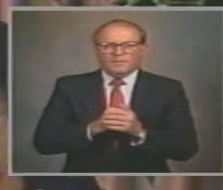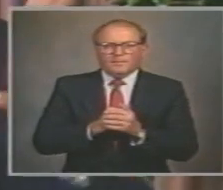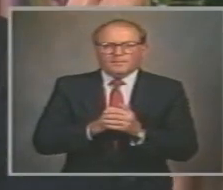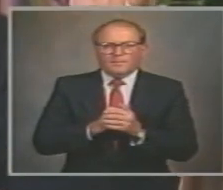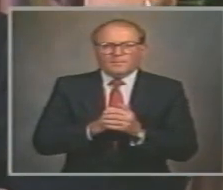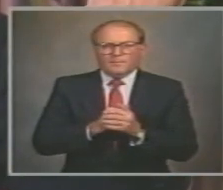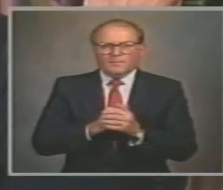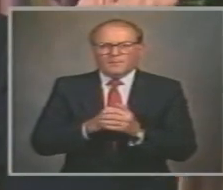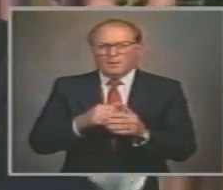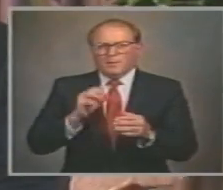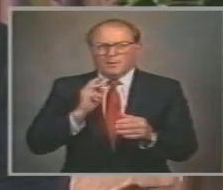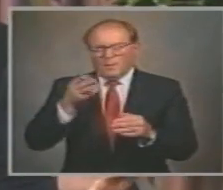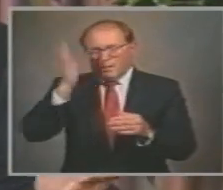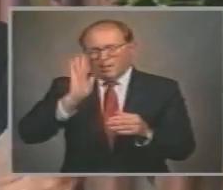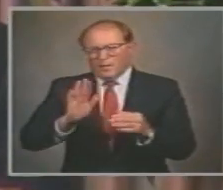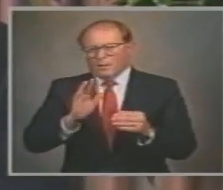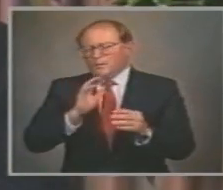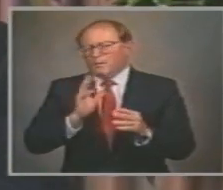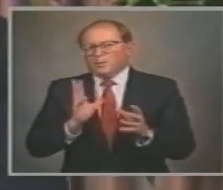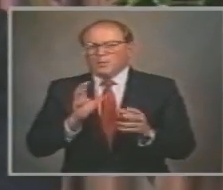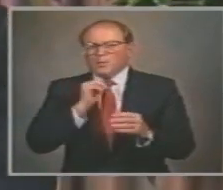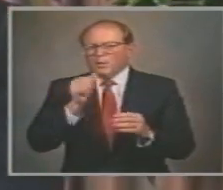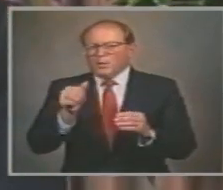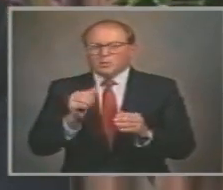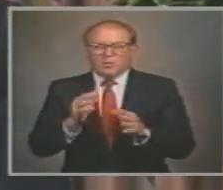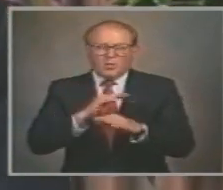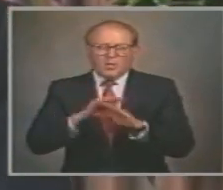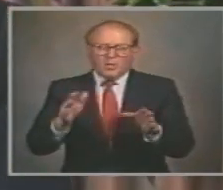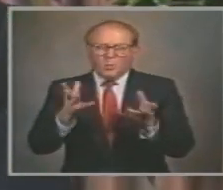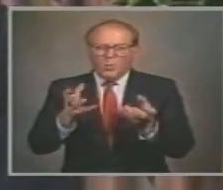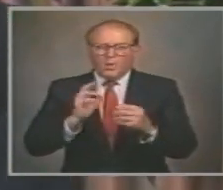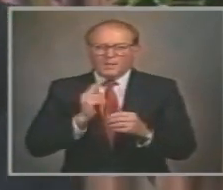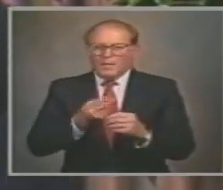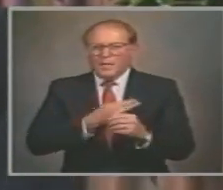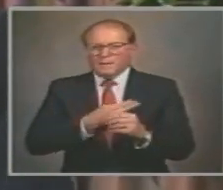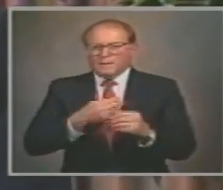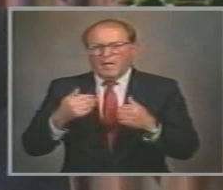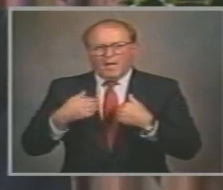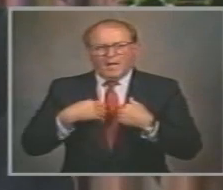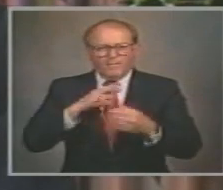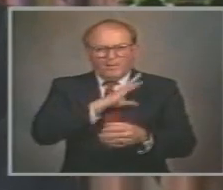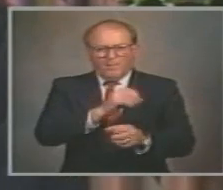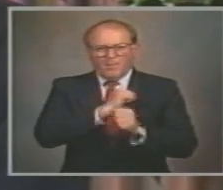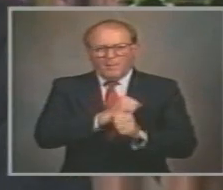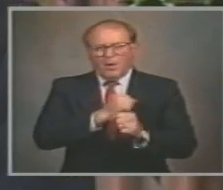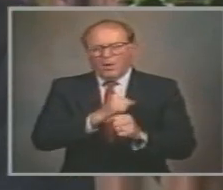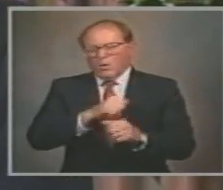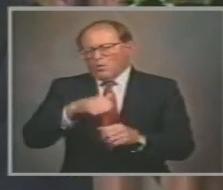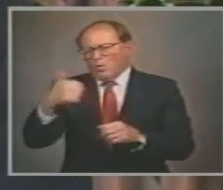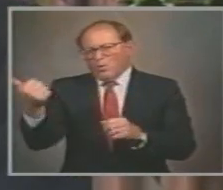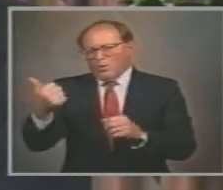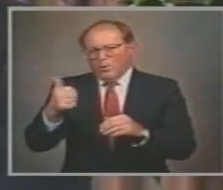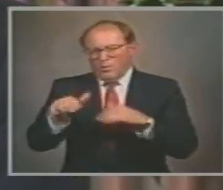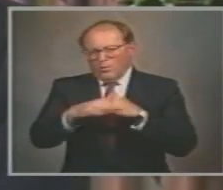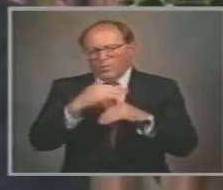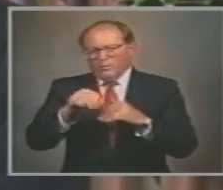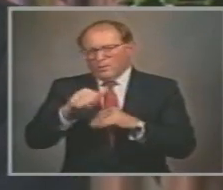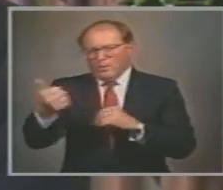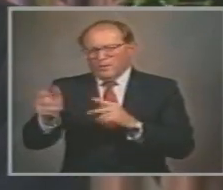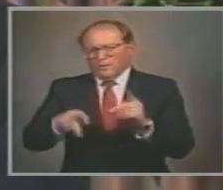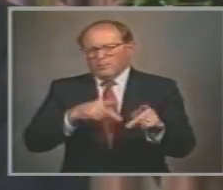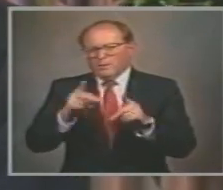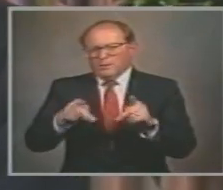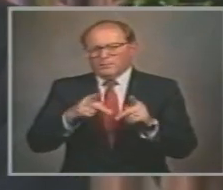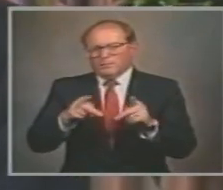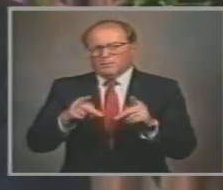possession Over another person Who is also made In the likeness of God That's sought illegitimately